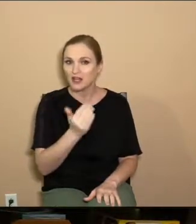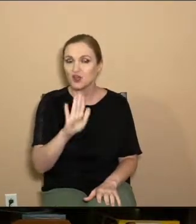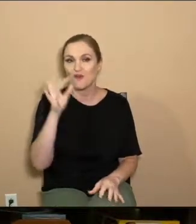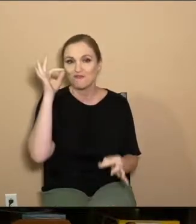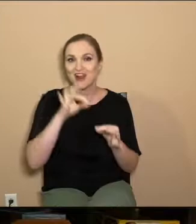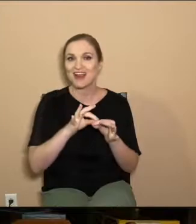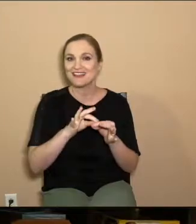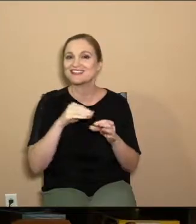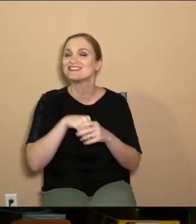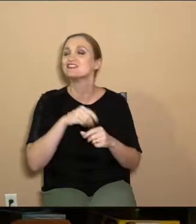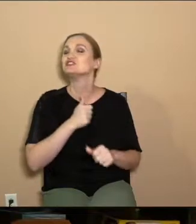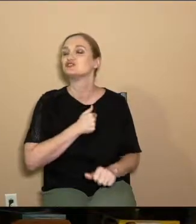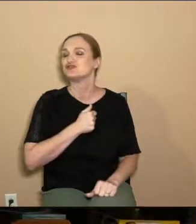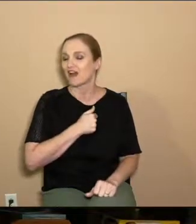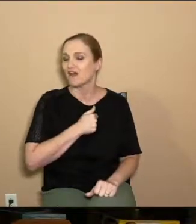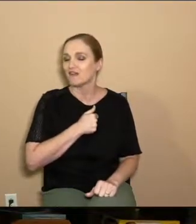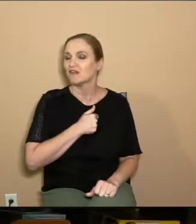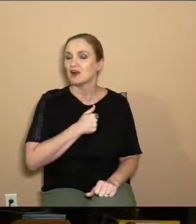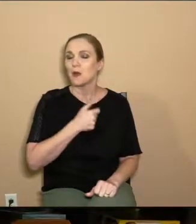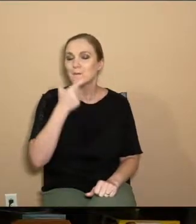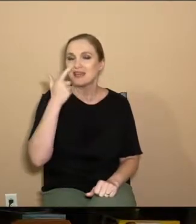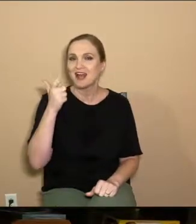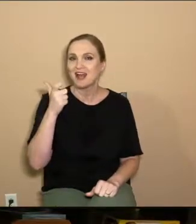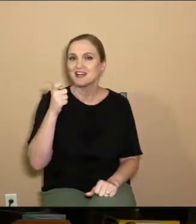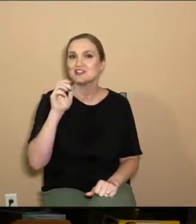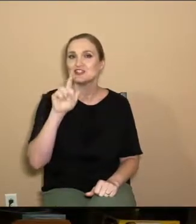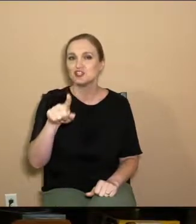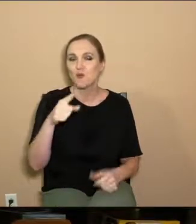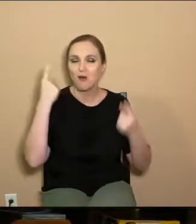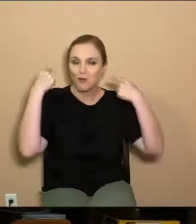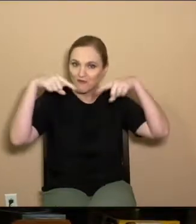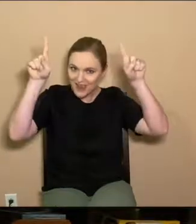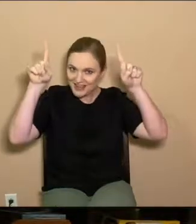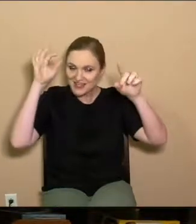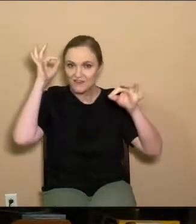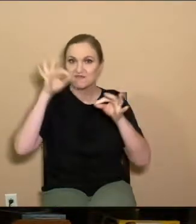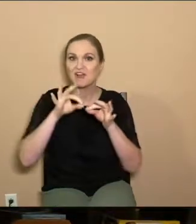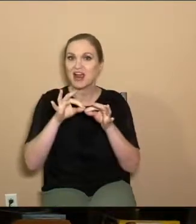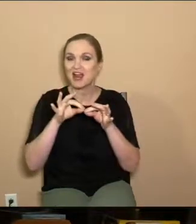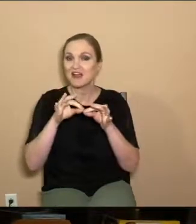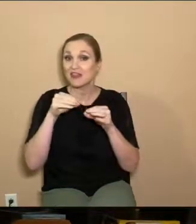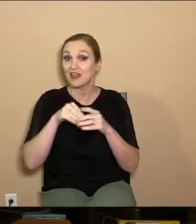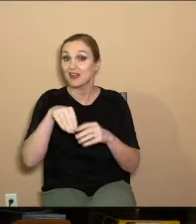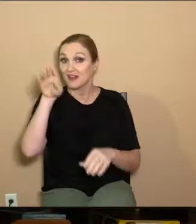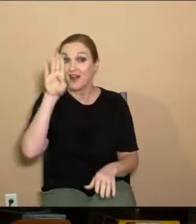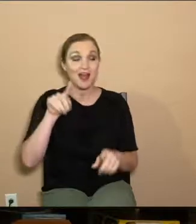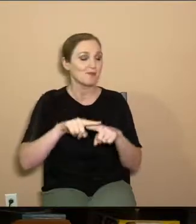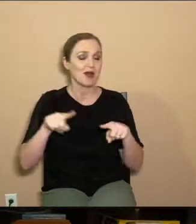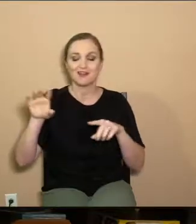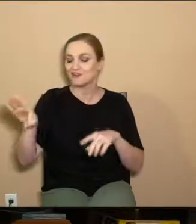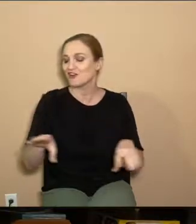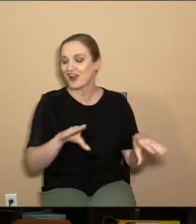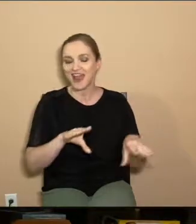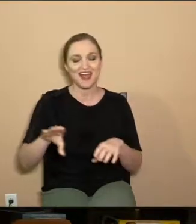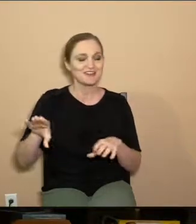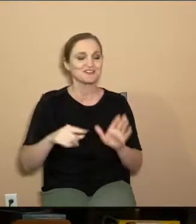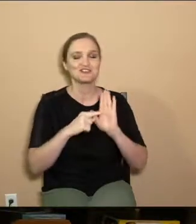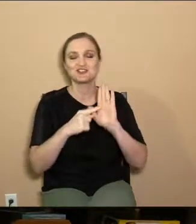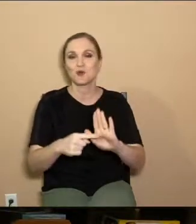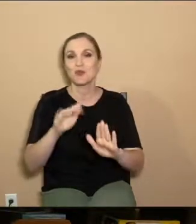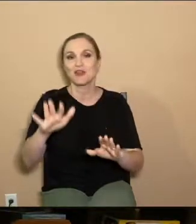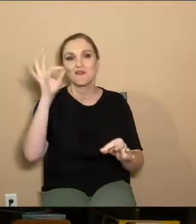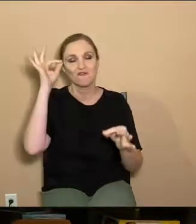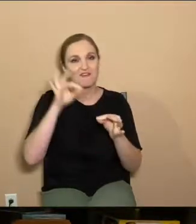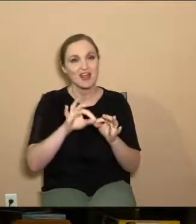is really in yourself because you're professing faith with your mouth, faith in God, but your action is showing that your